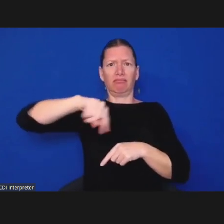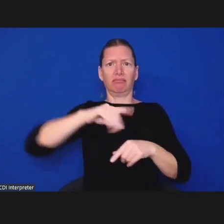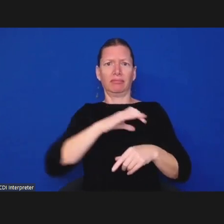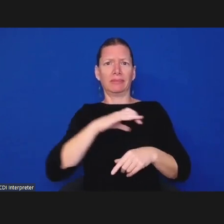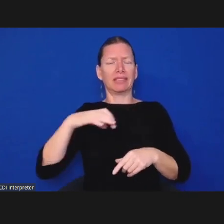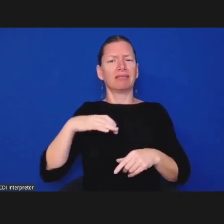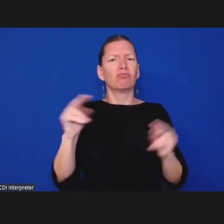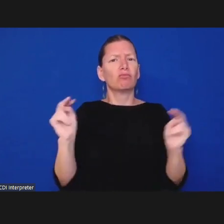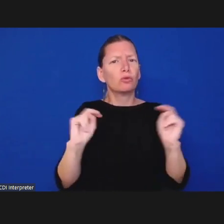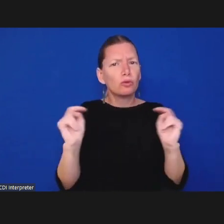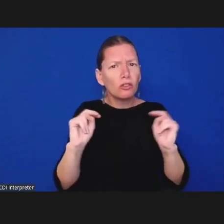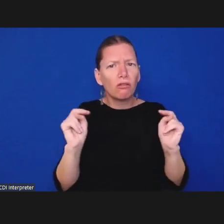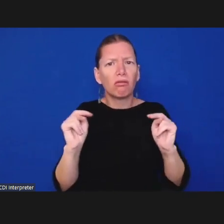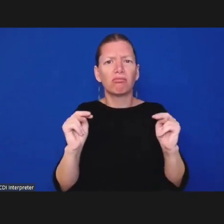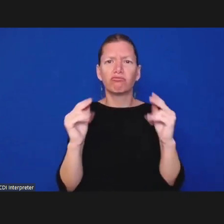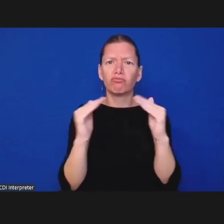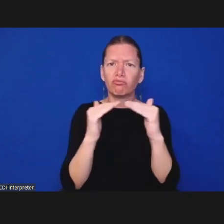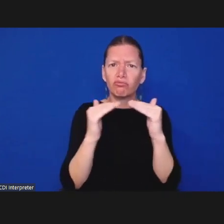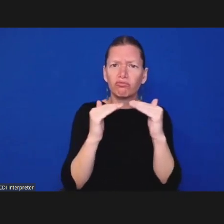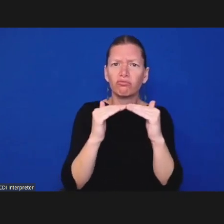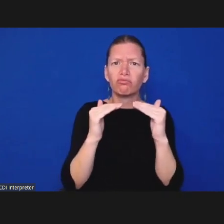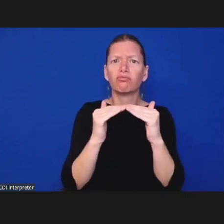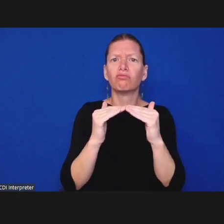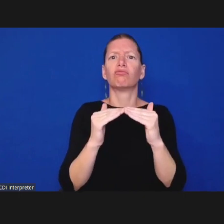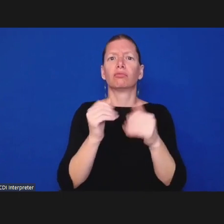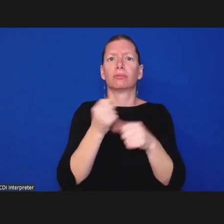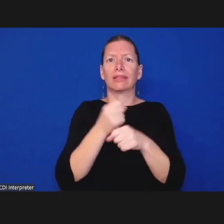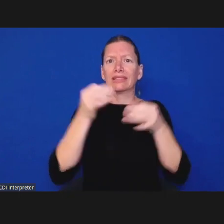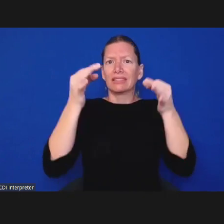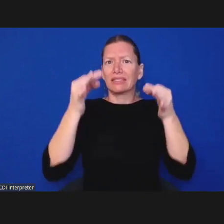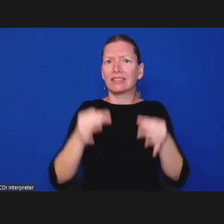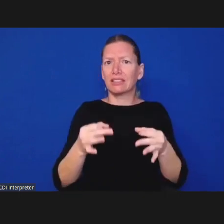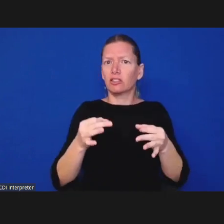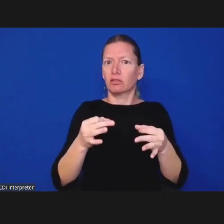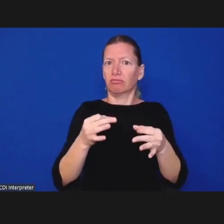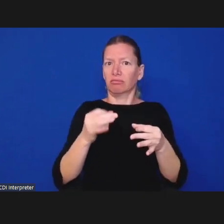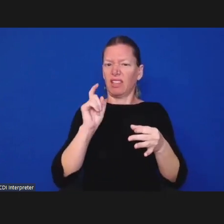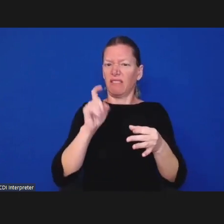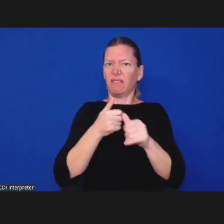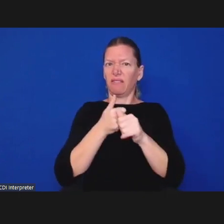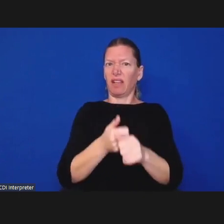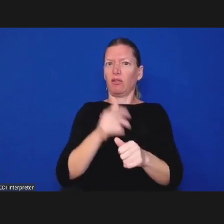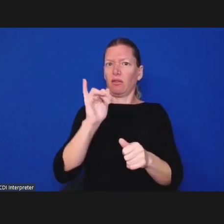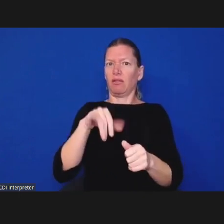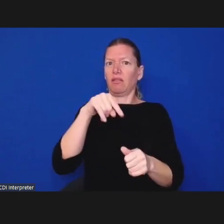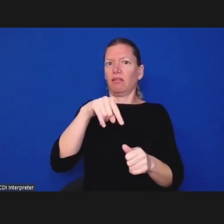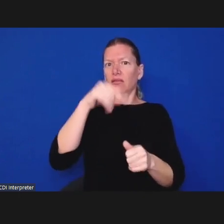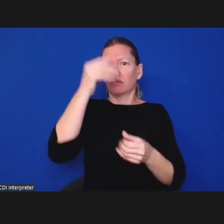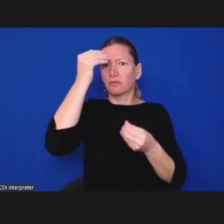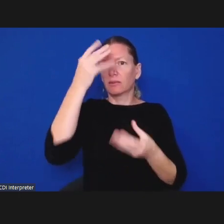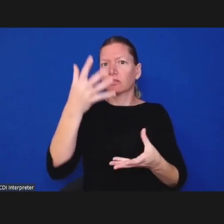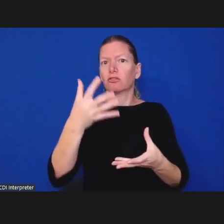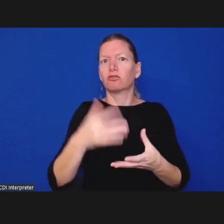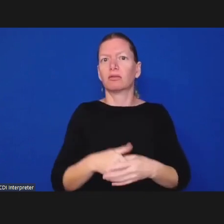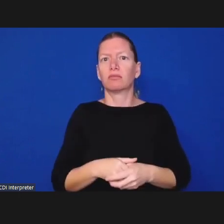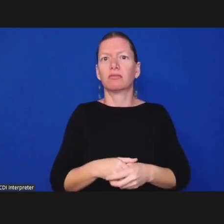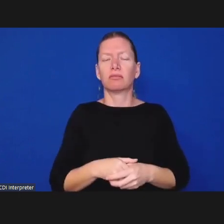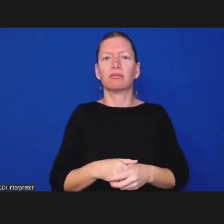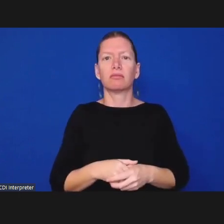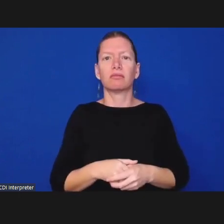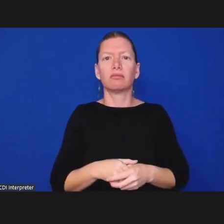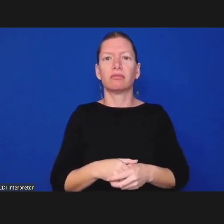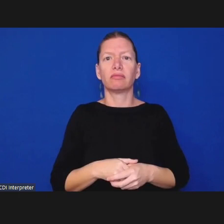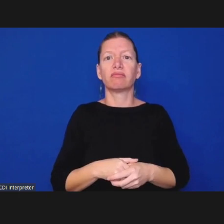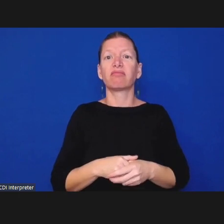the information that it has and the facts and the cases and sometimes that that is challenging for people because people want the oversight